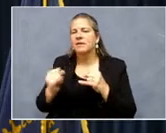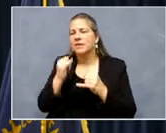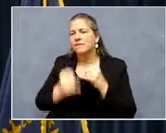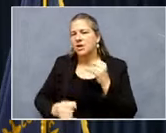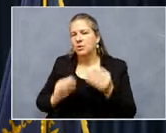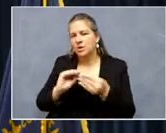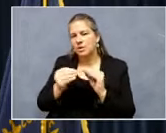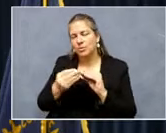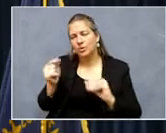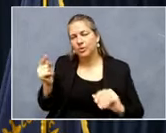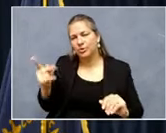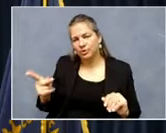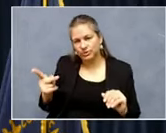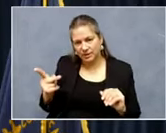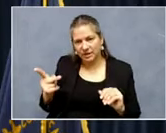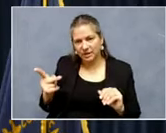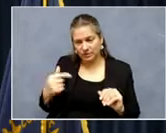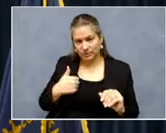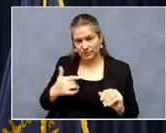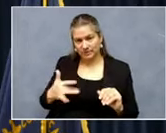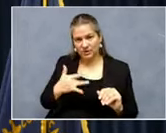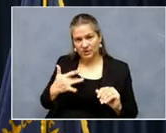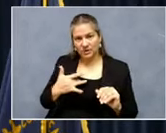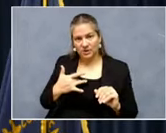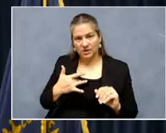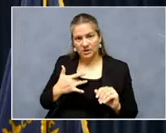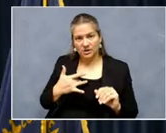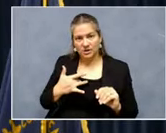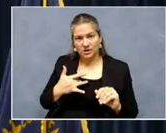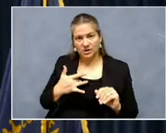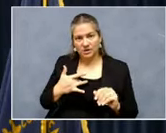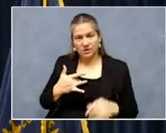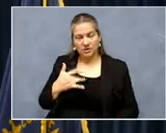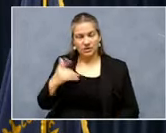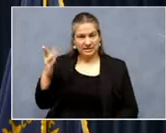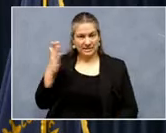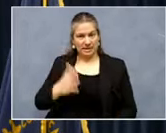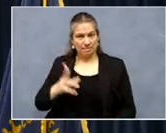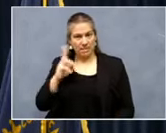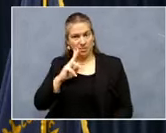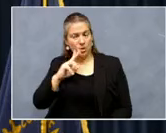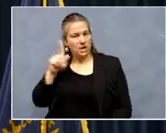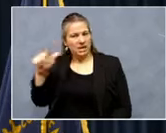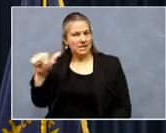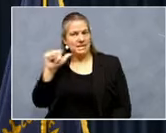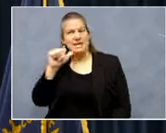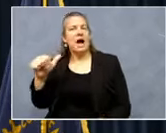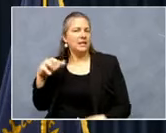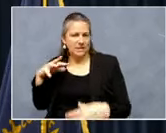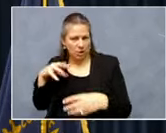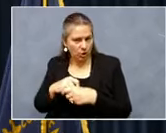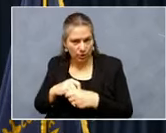because we believe that there are, uh, some individuals not included at the moment too, but it's just important that we are